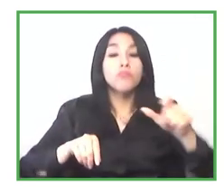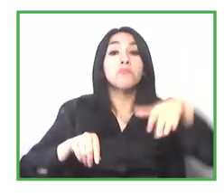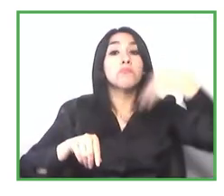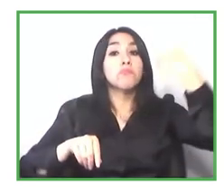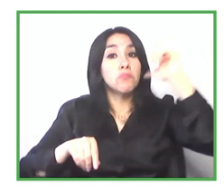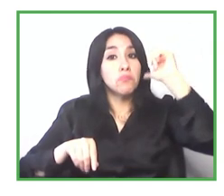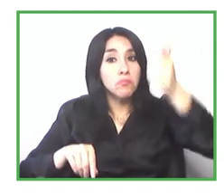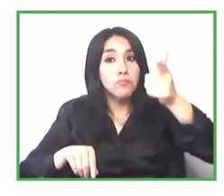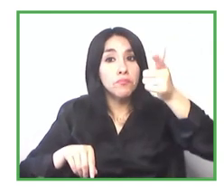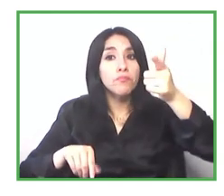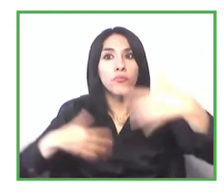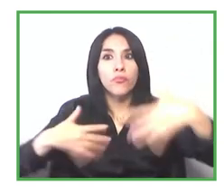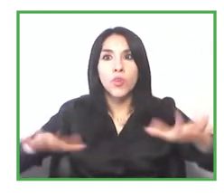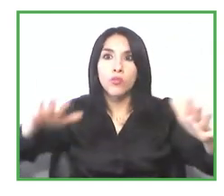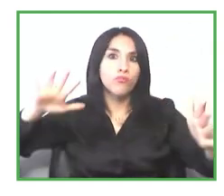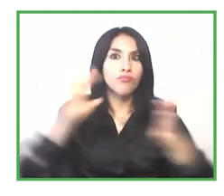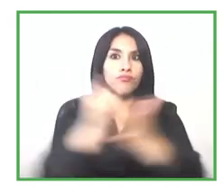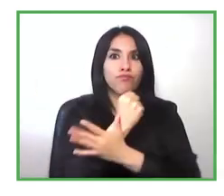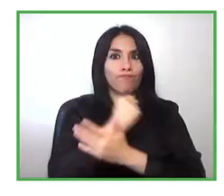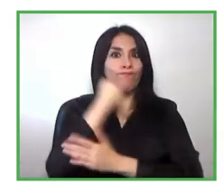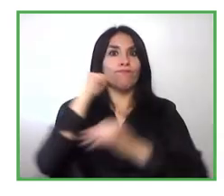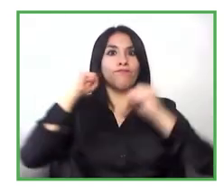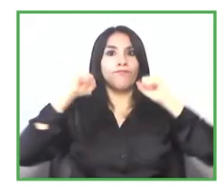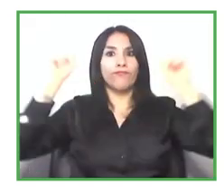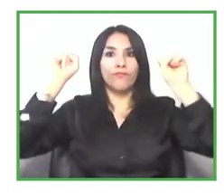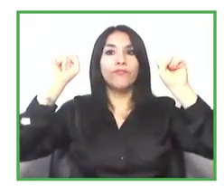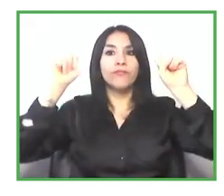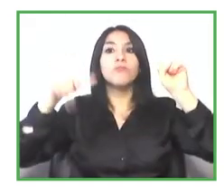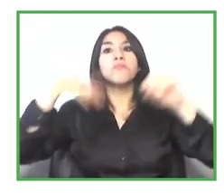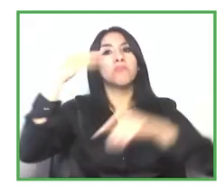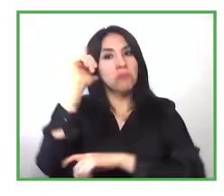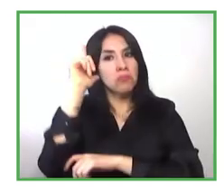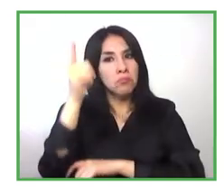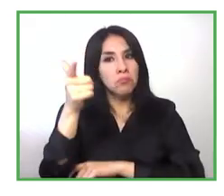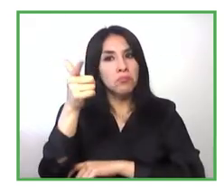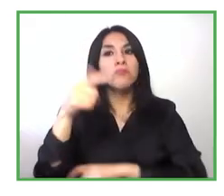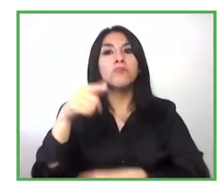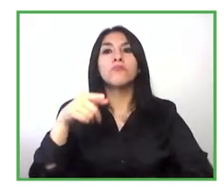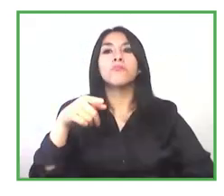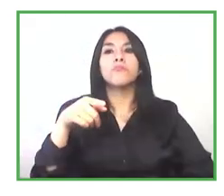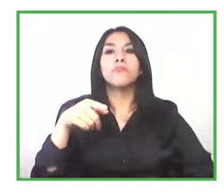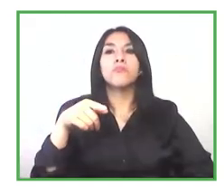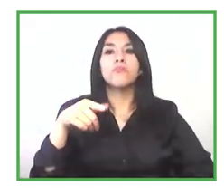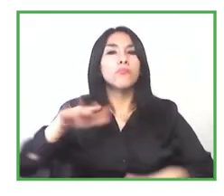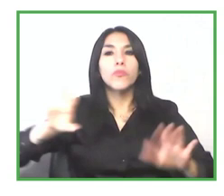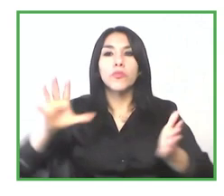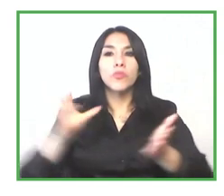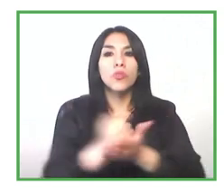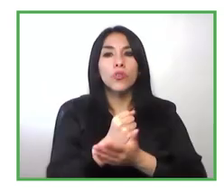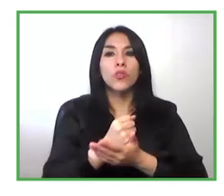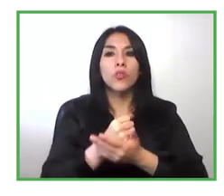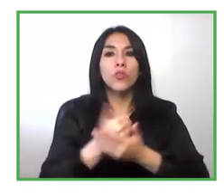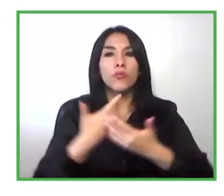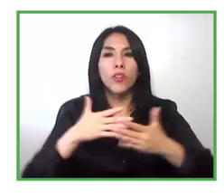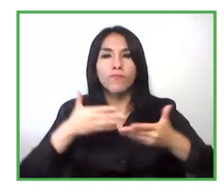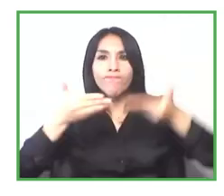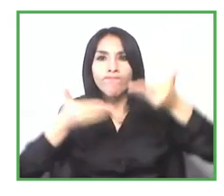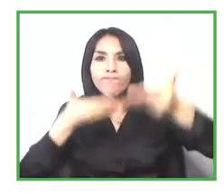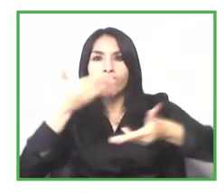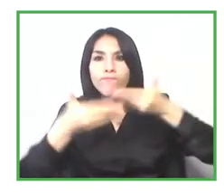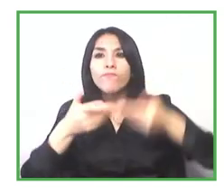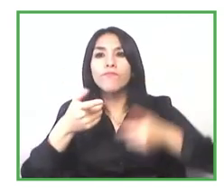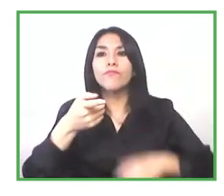or they get a sustainable job they also now try to support the